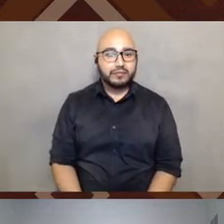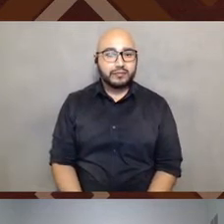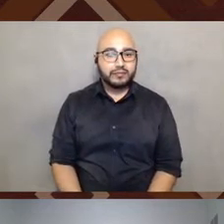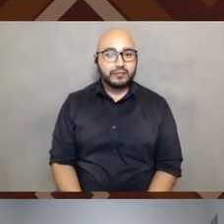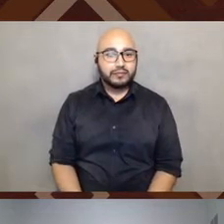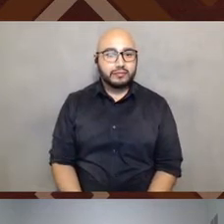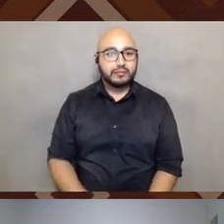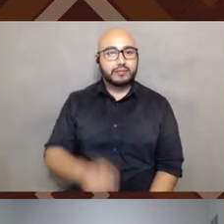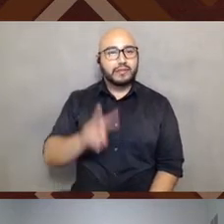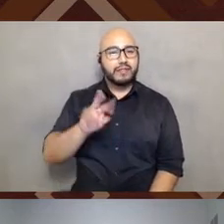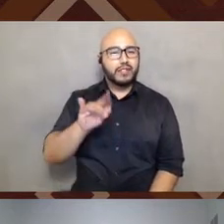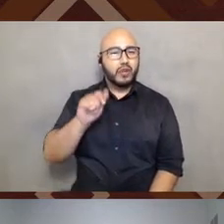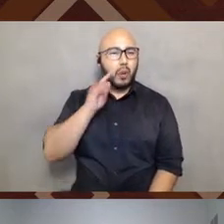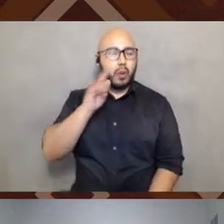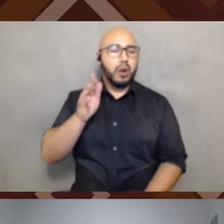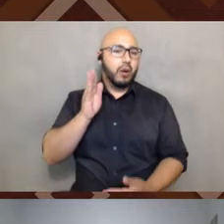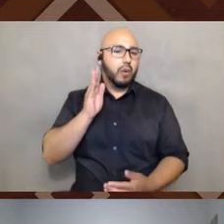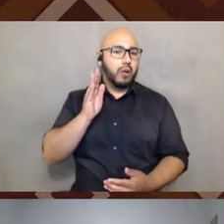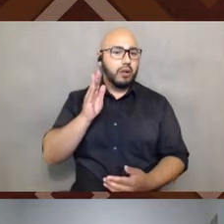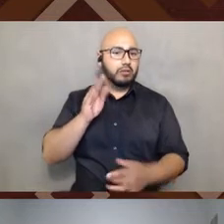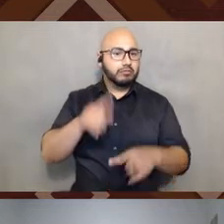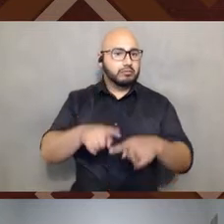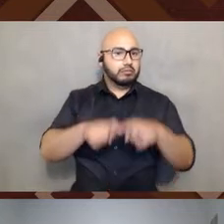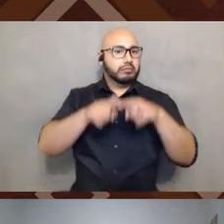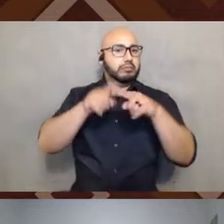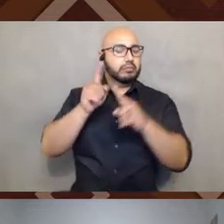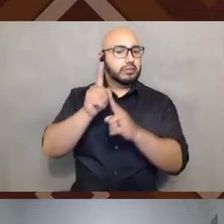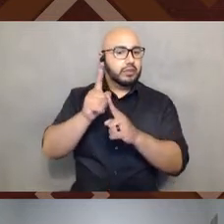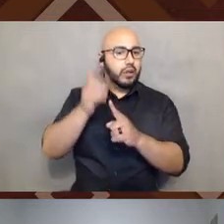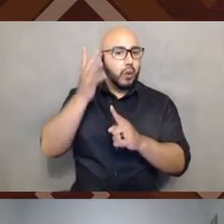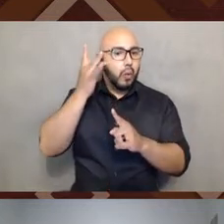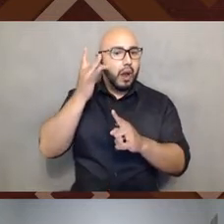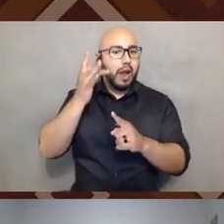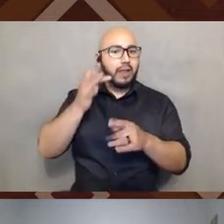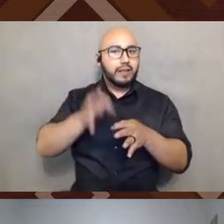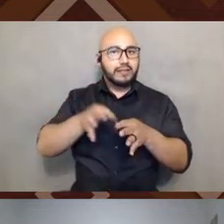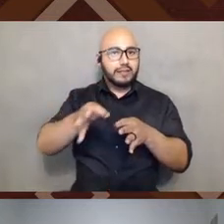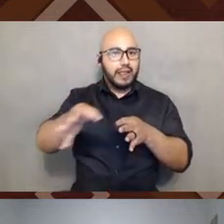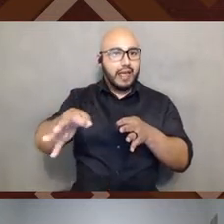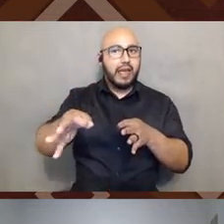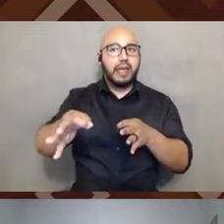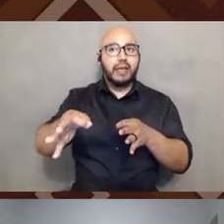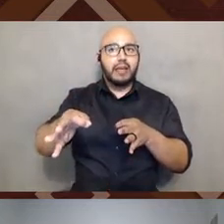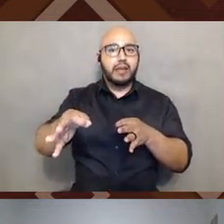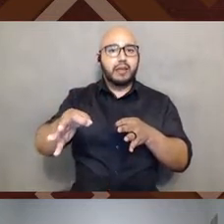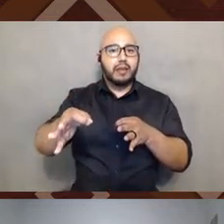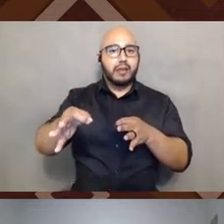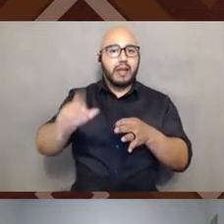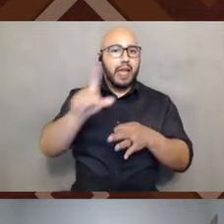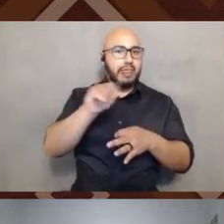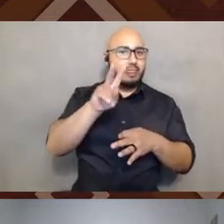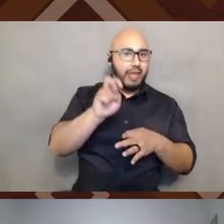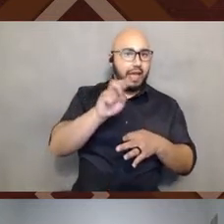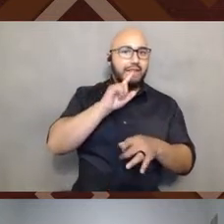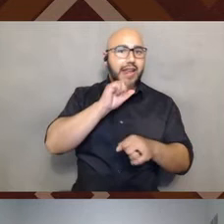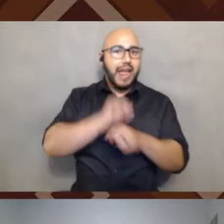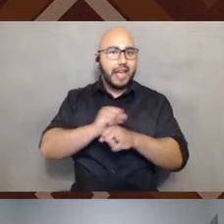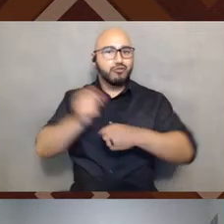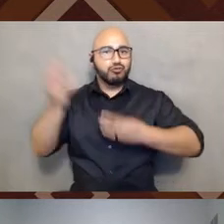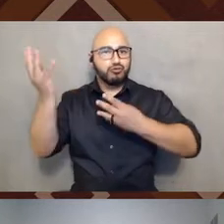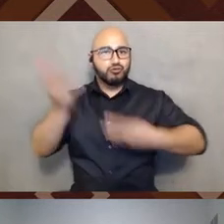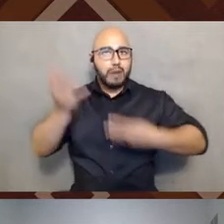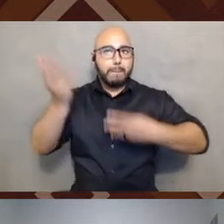Victoria, we're going to give it a second because there is a delay between live and the actual stream.